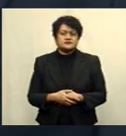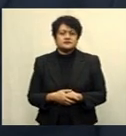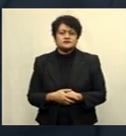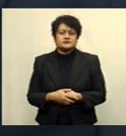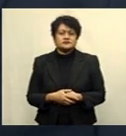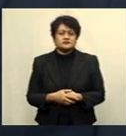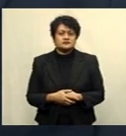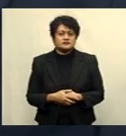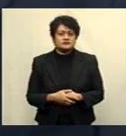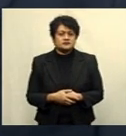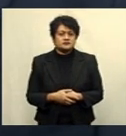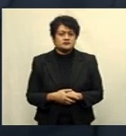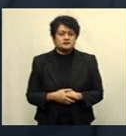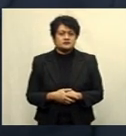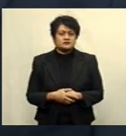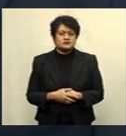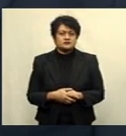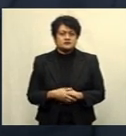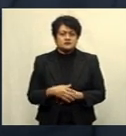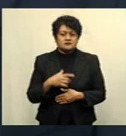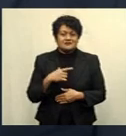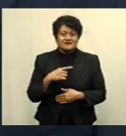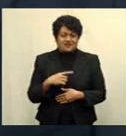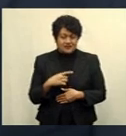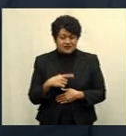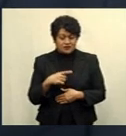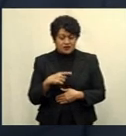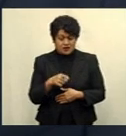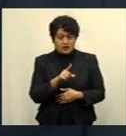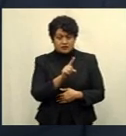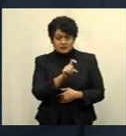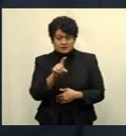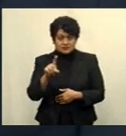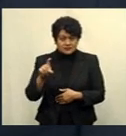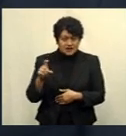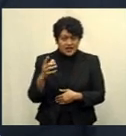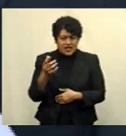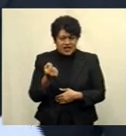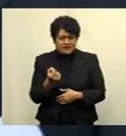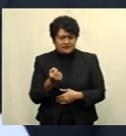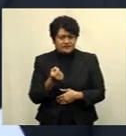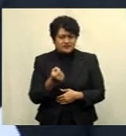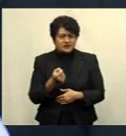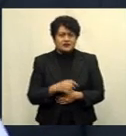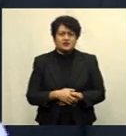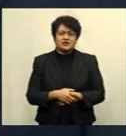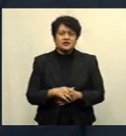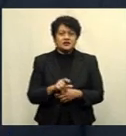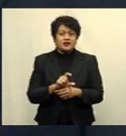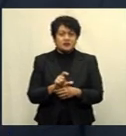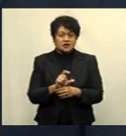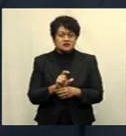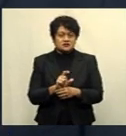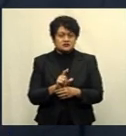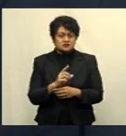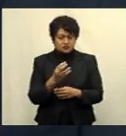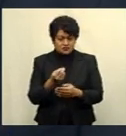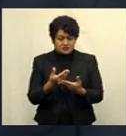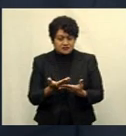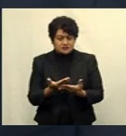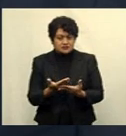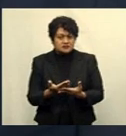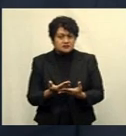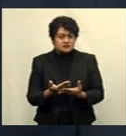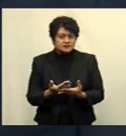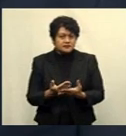We will, because it's a spray that is mechanical, it will come in very handy for us, especially for Suva because of